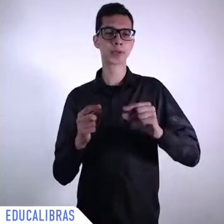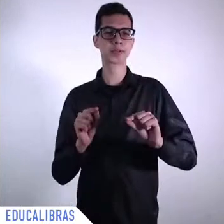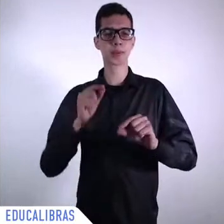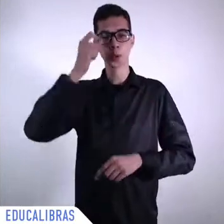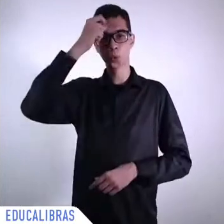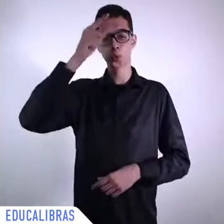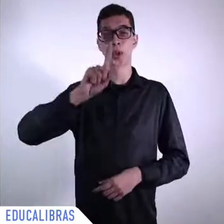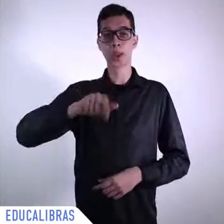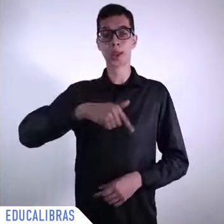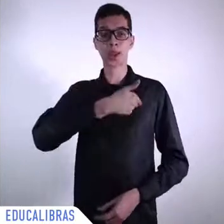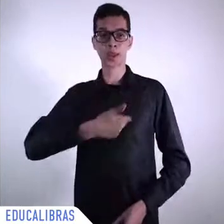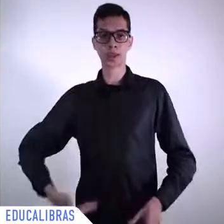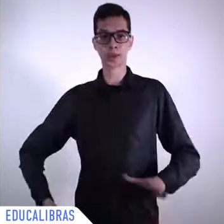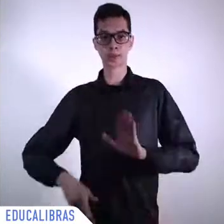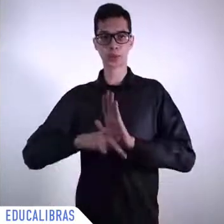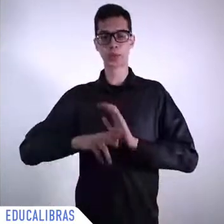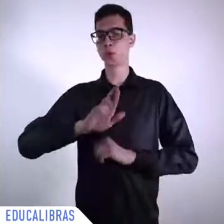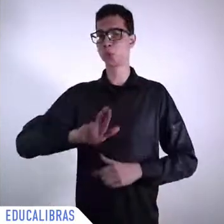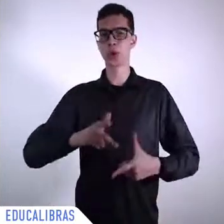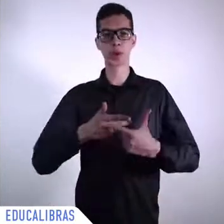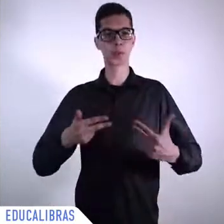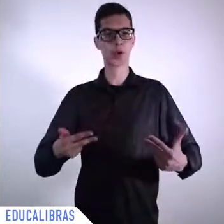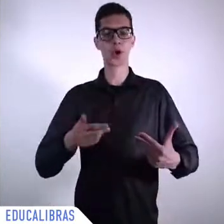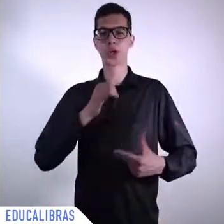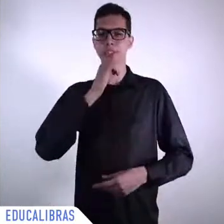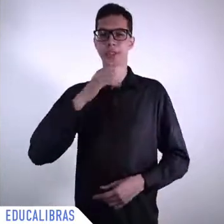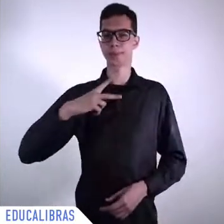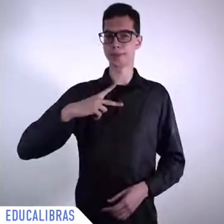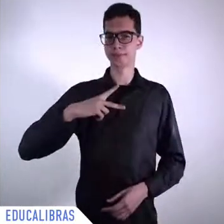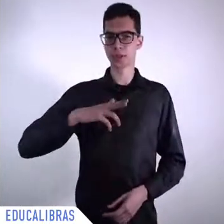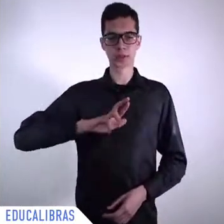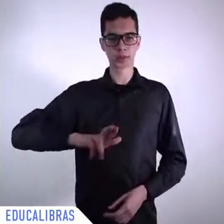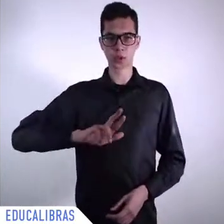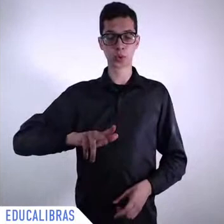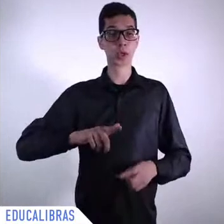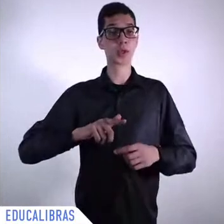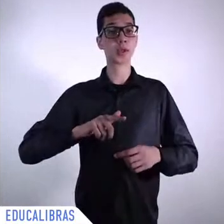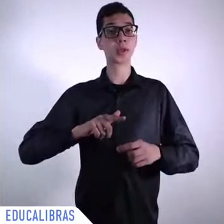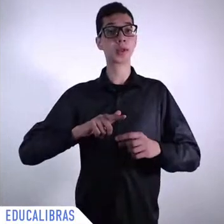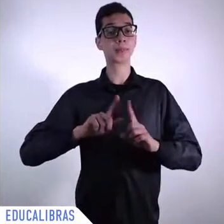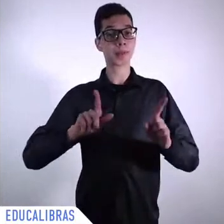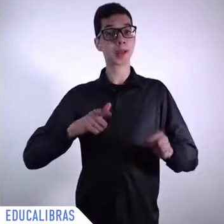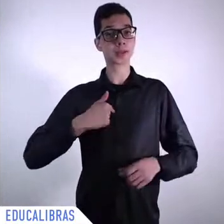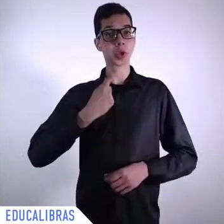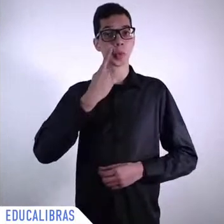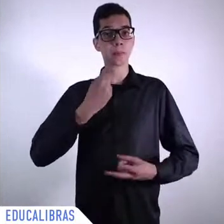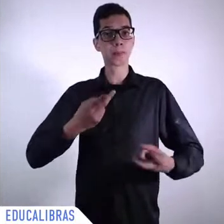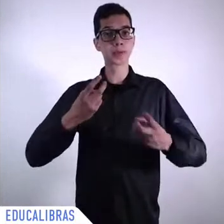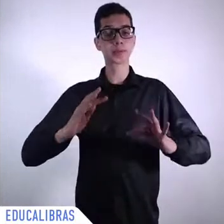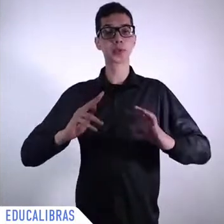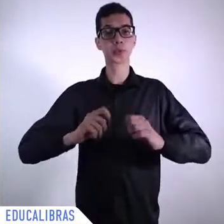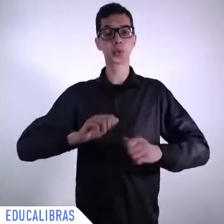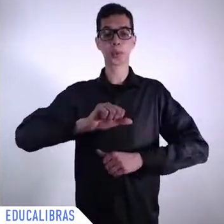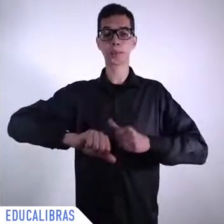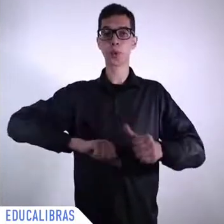So, I see all that as positive changes. But, of course, the forces of,